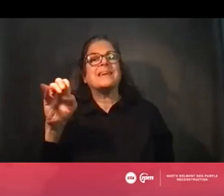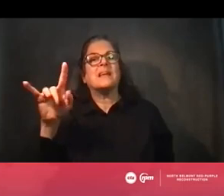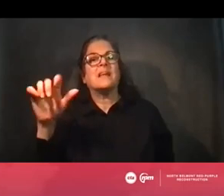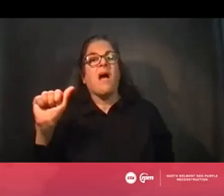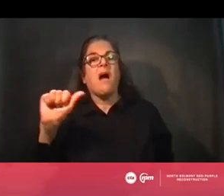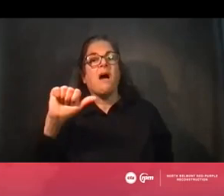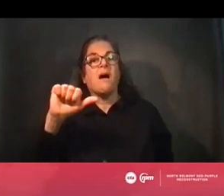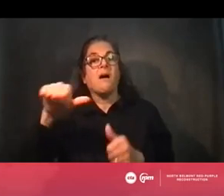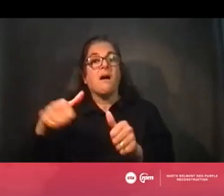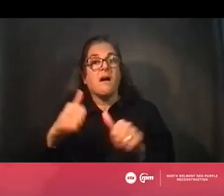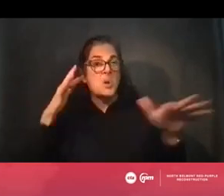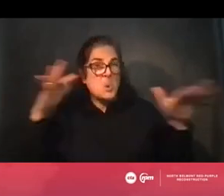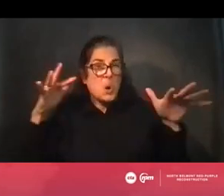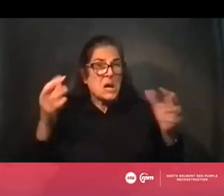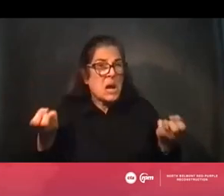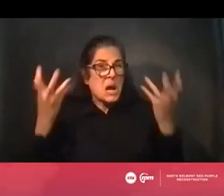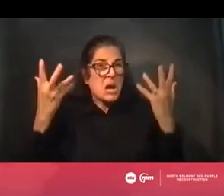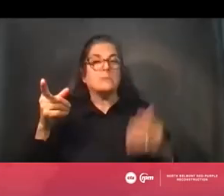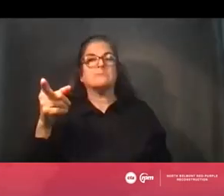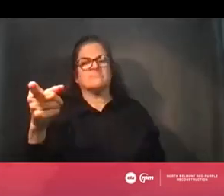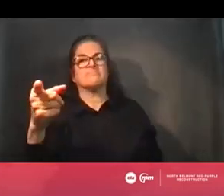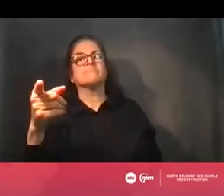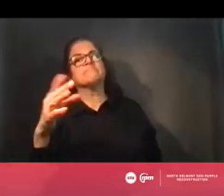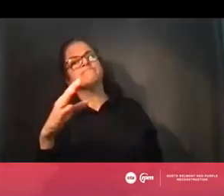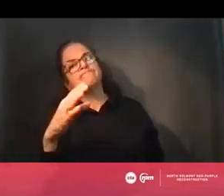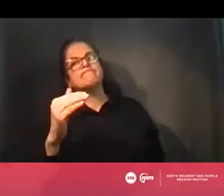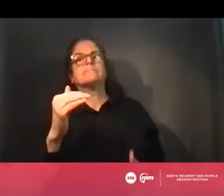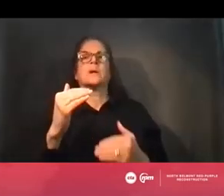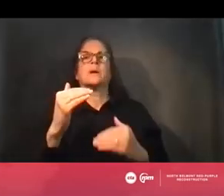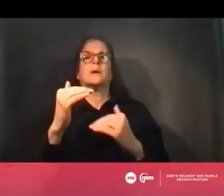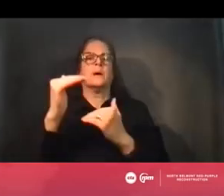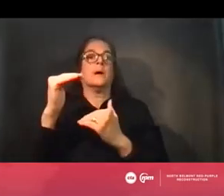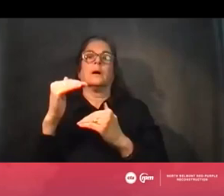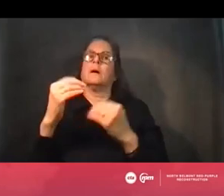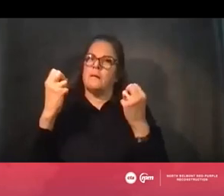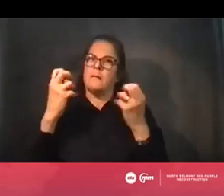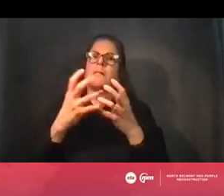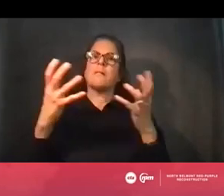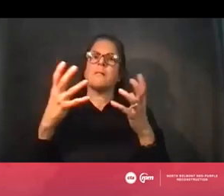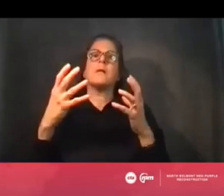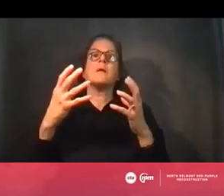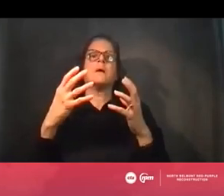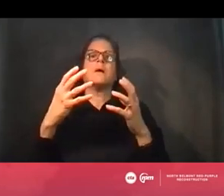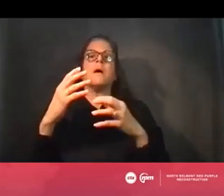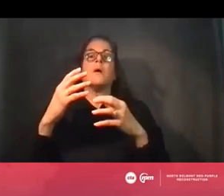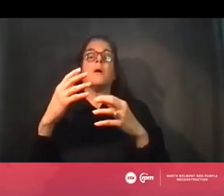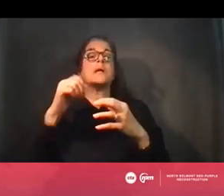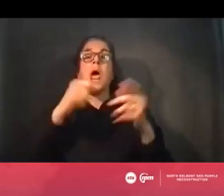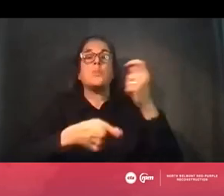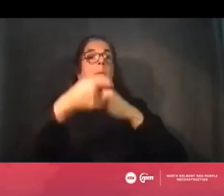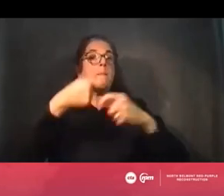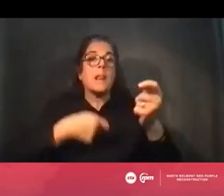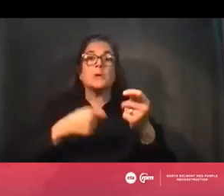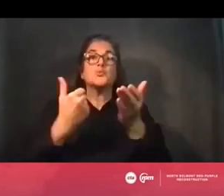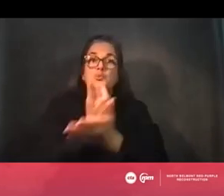I think as we talked about earlier, Cornelia is kind of the limit of some of the renovation work that we're going to be doing on the existing structure rather than replacing it with new in this area.